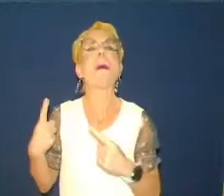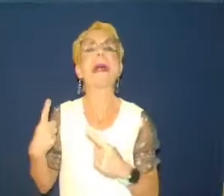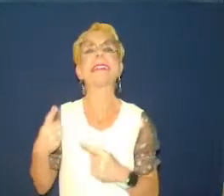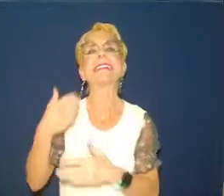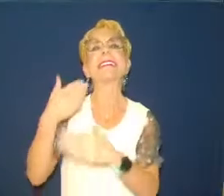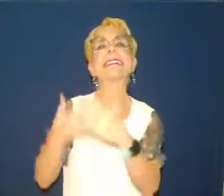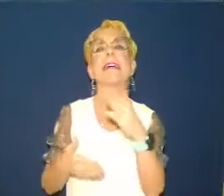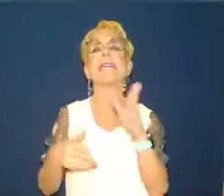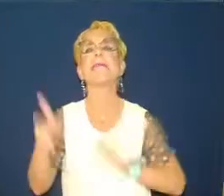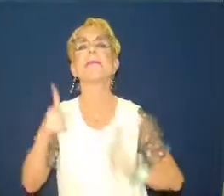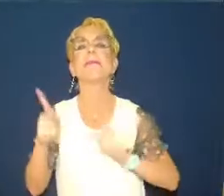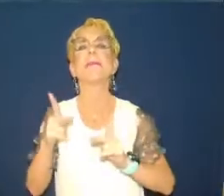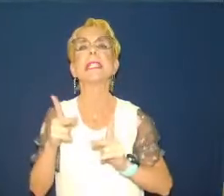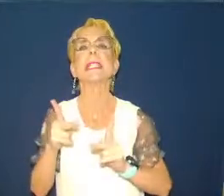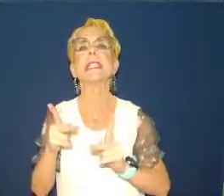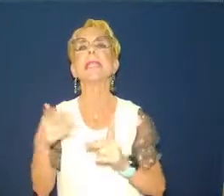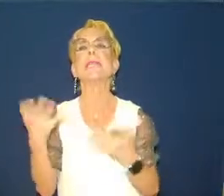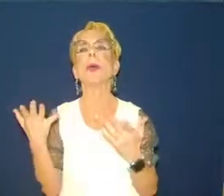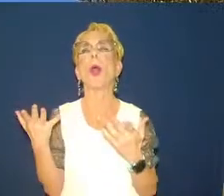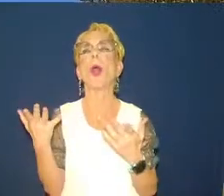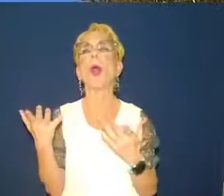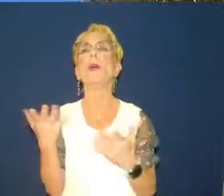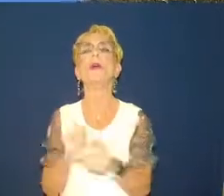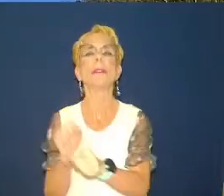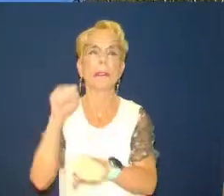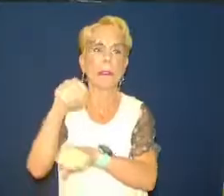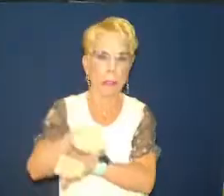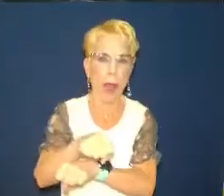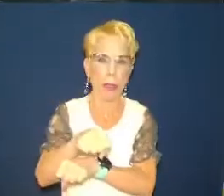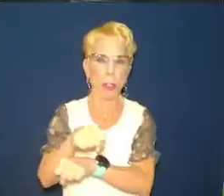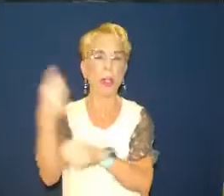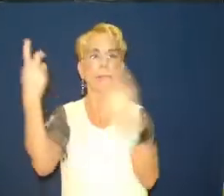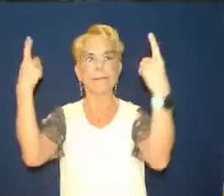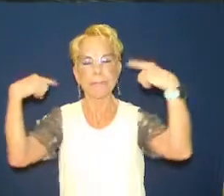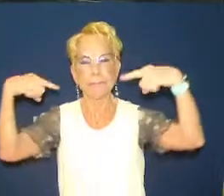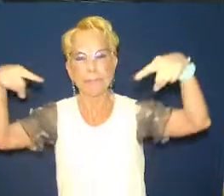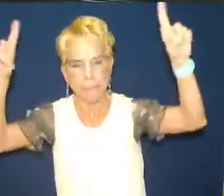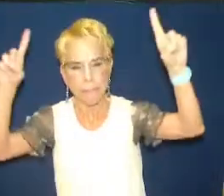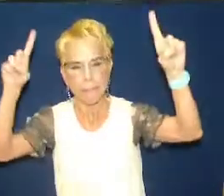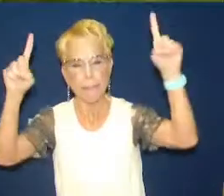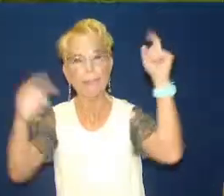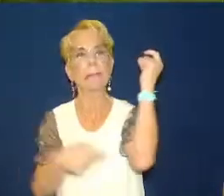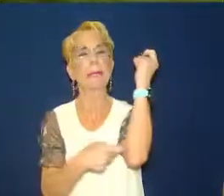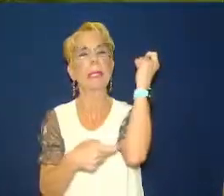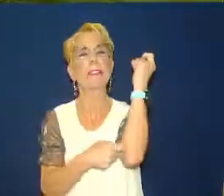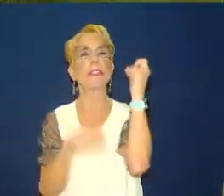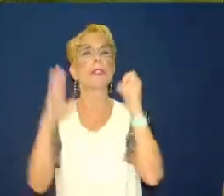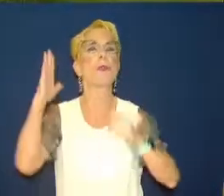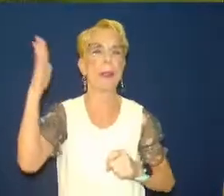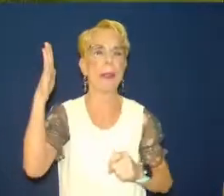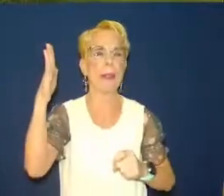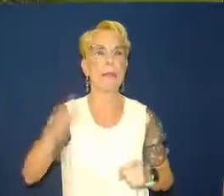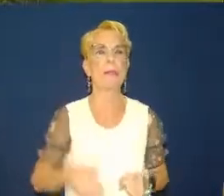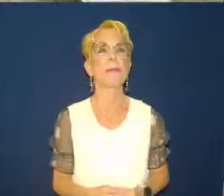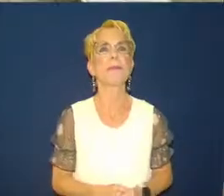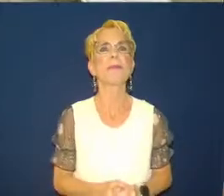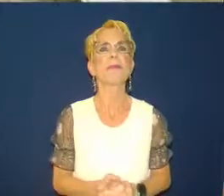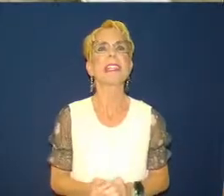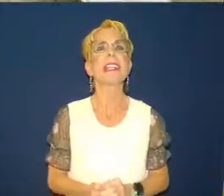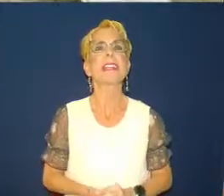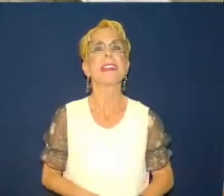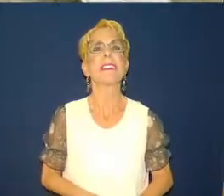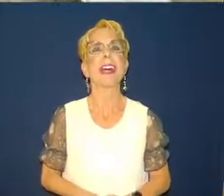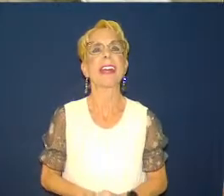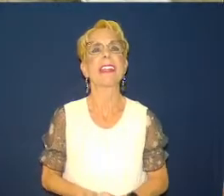rise of the American colonies which formed the foundation to a new nation providing new opportunities for the church. Those who overcome